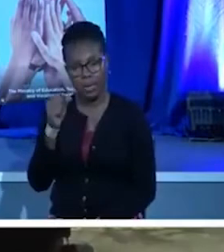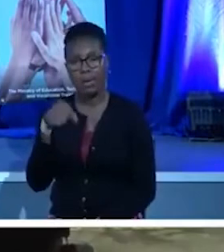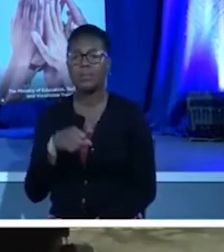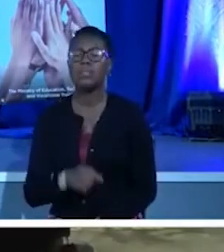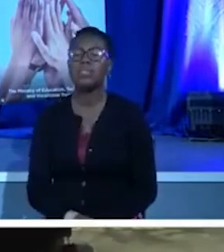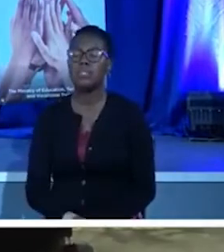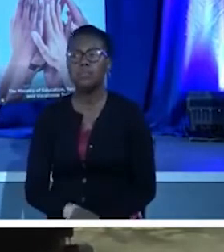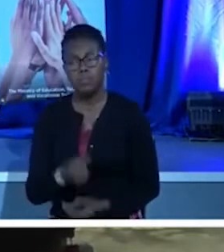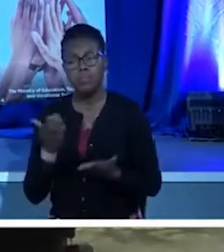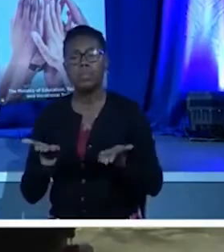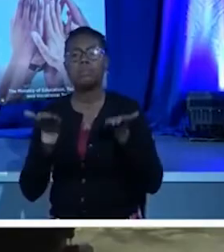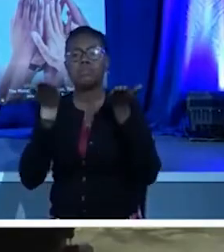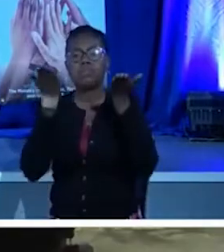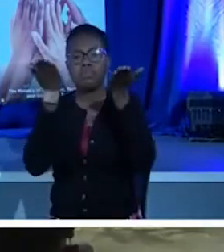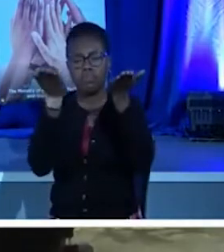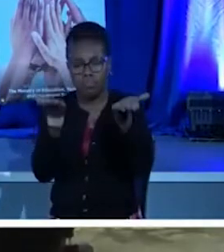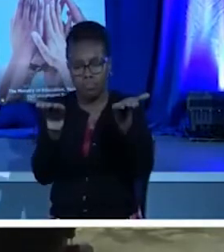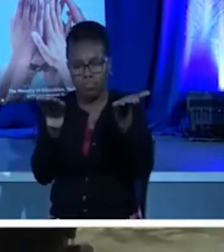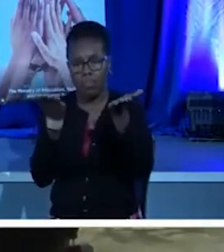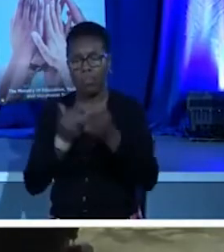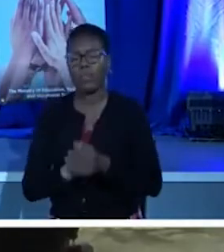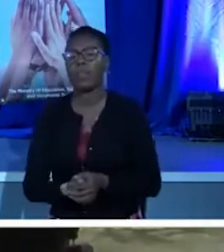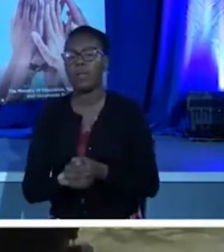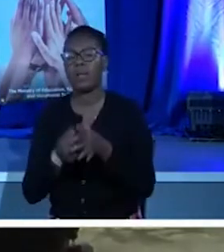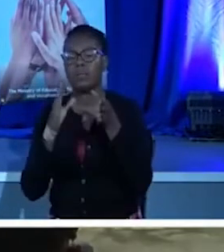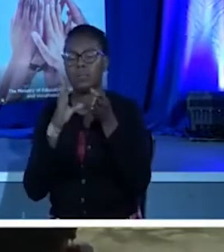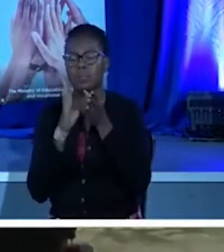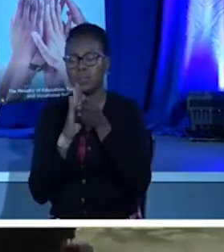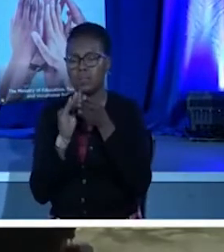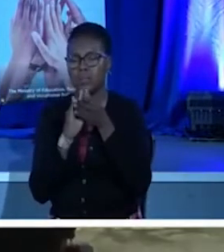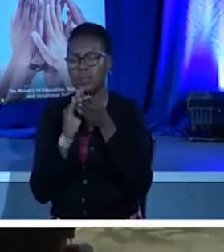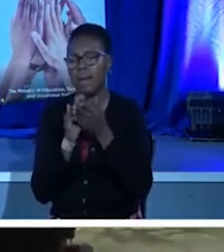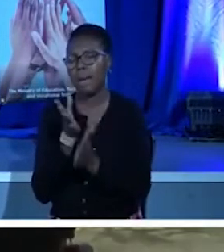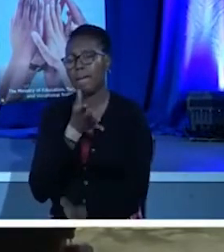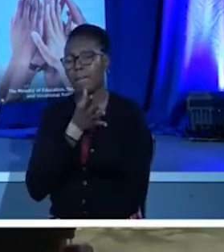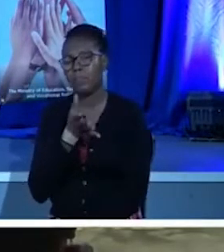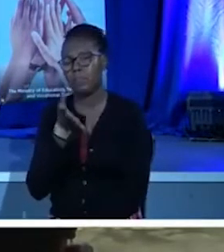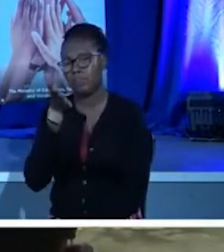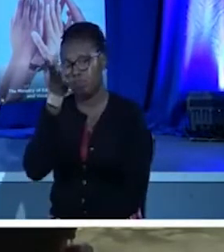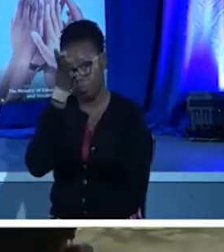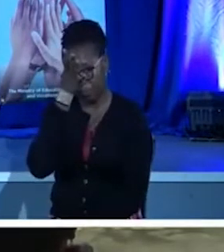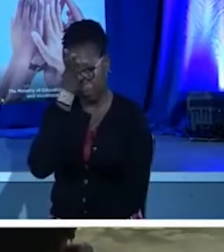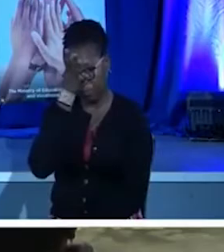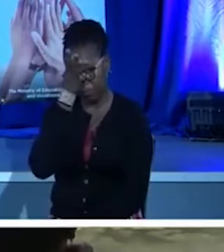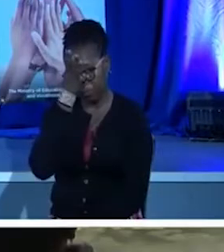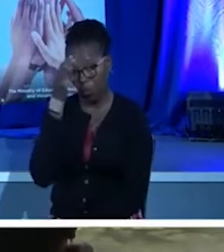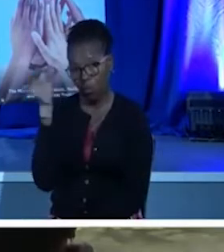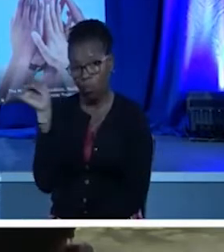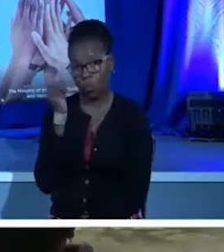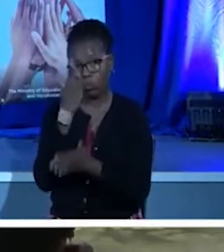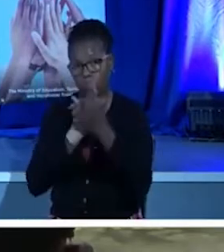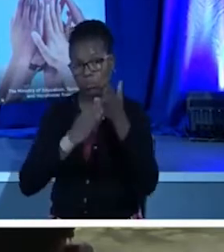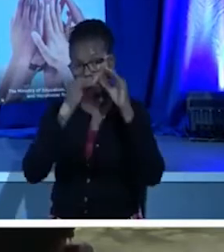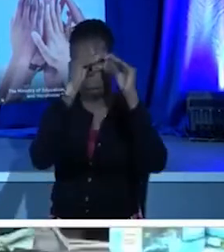proposals recognize that parents and some teachers